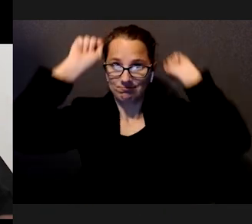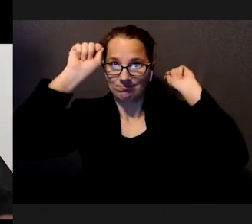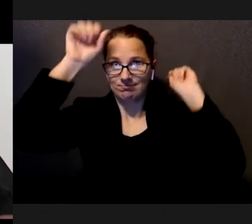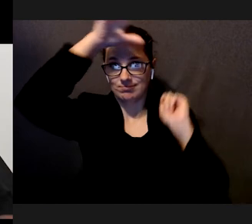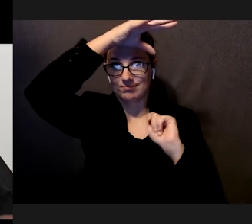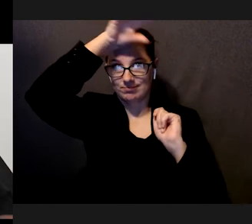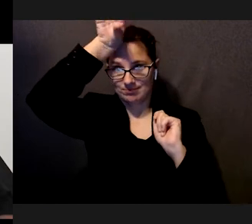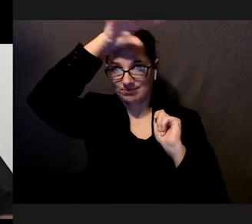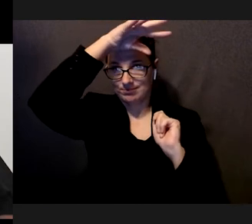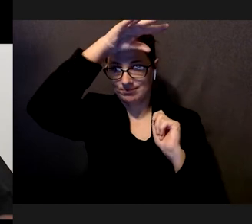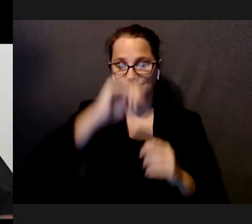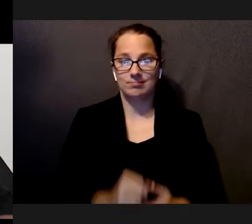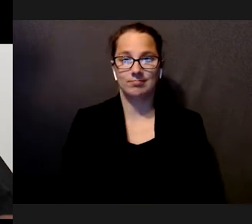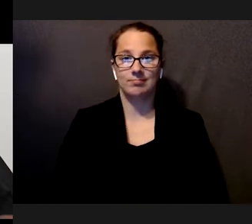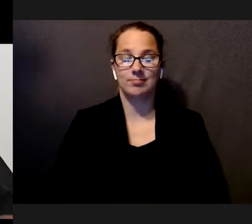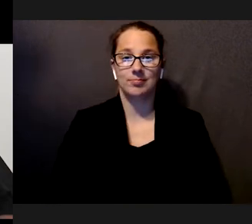enhancement systems.